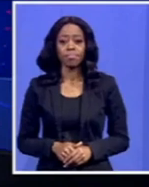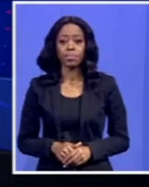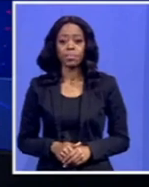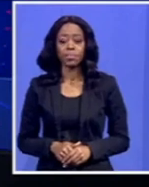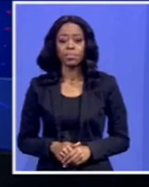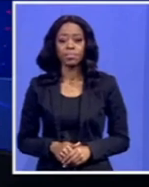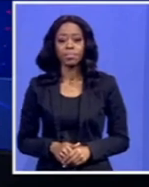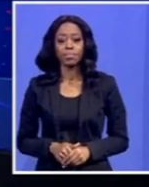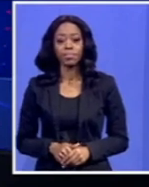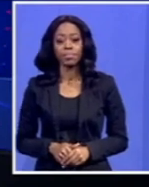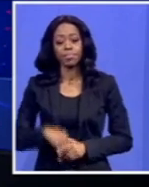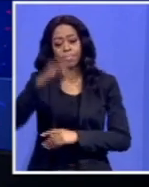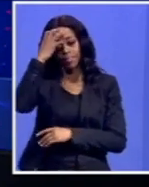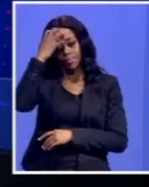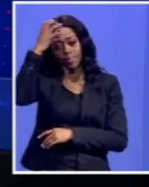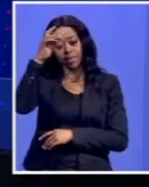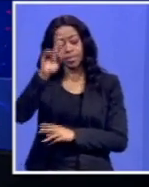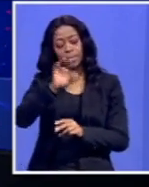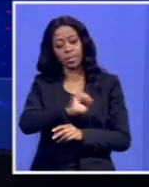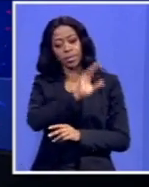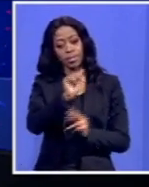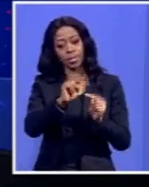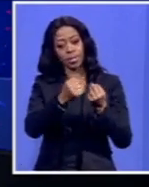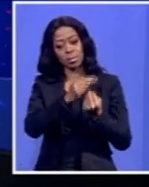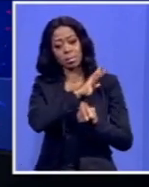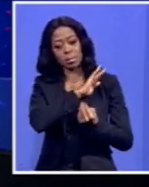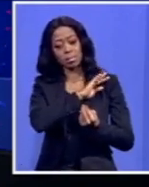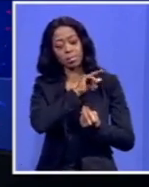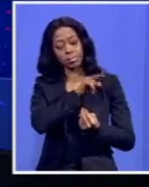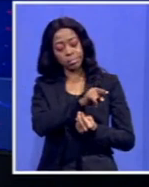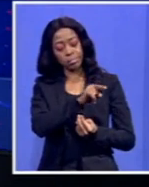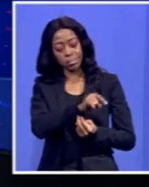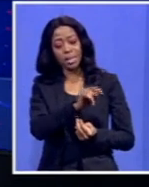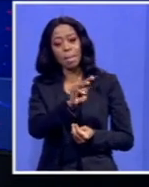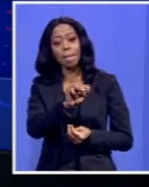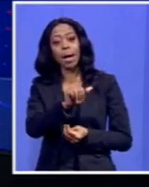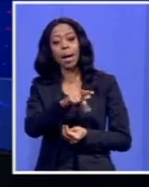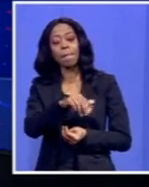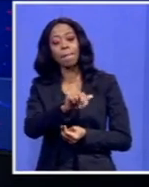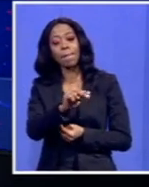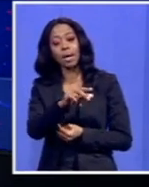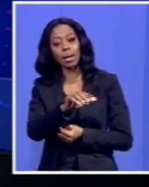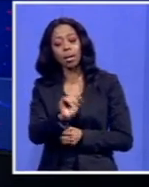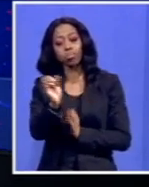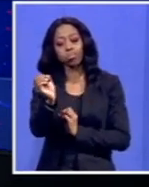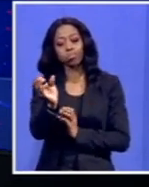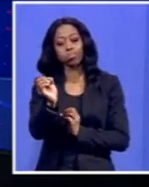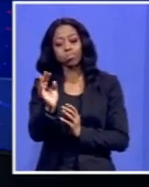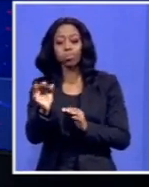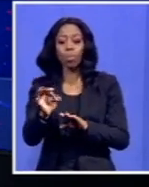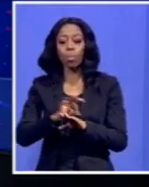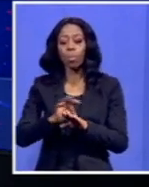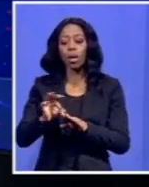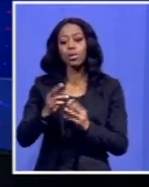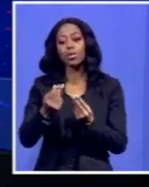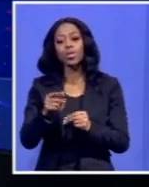The Chief of the South African National Defense Force, General Rodzani Mapanya, will brief the media on his interventions that